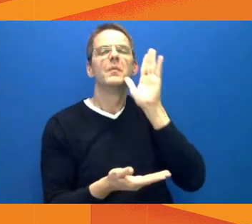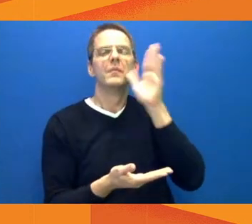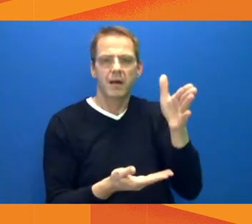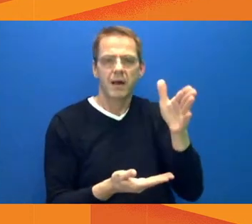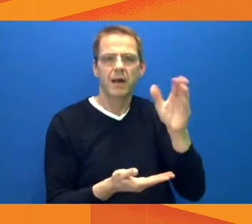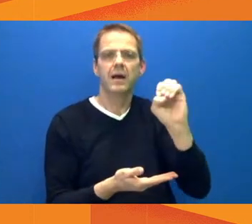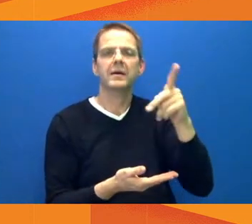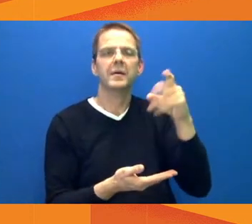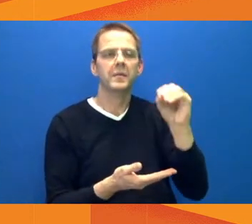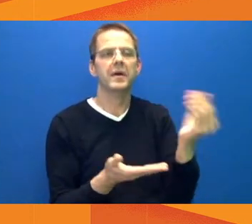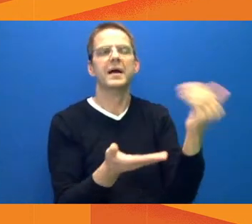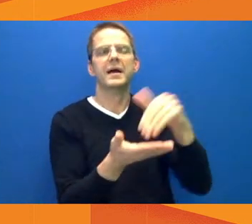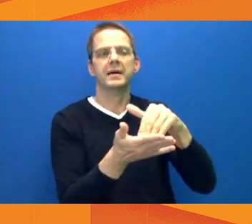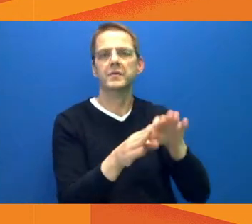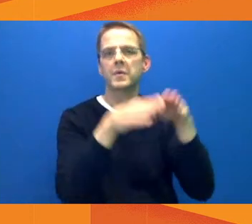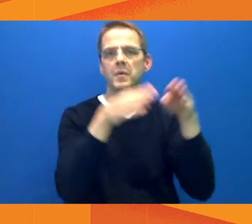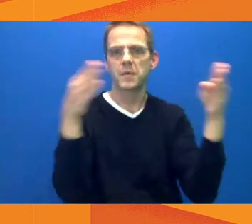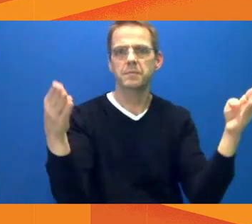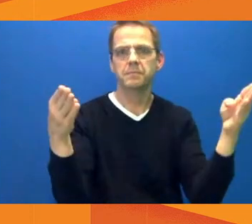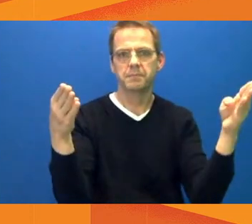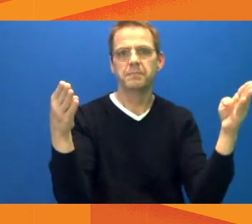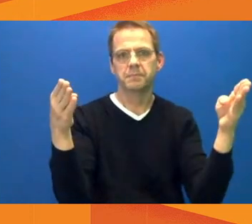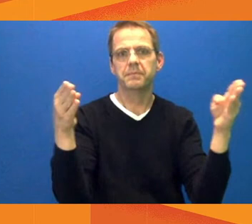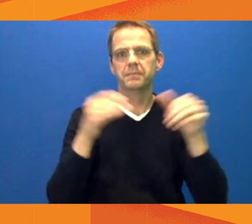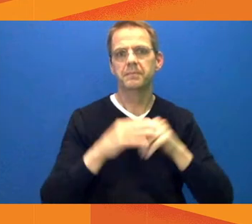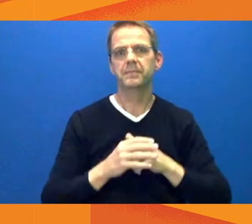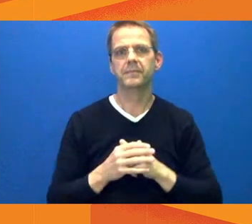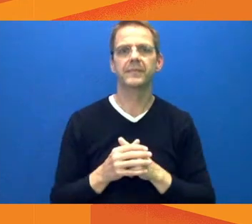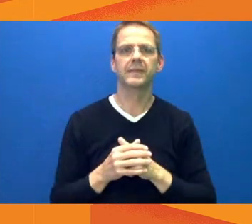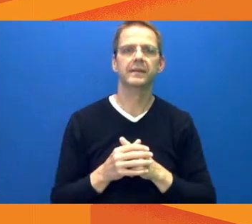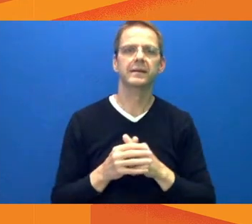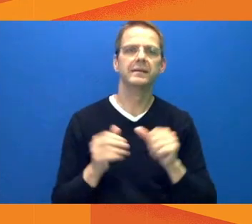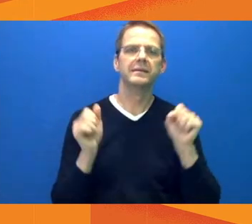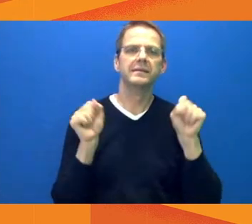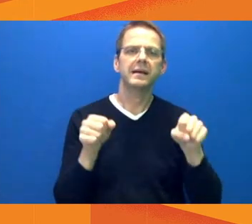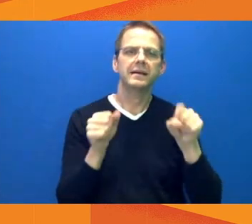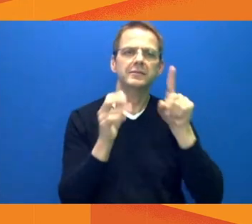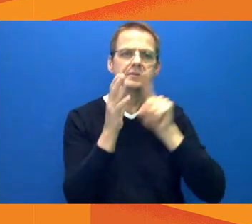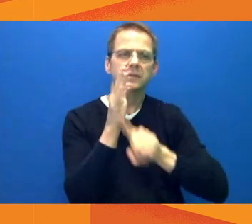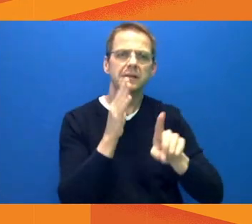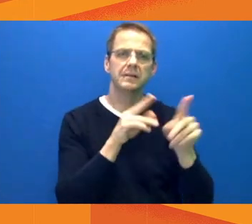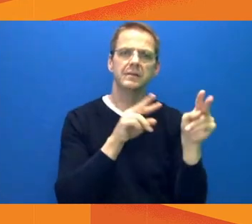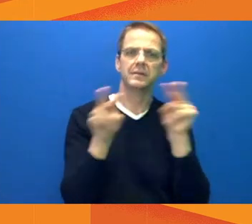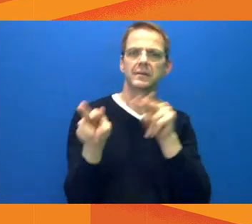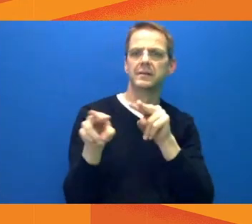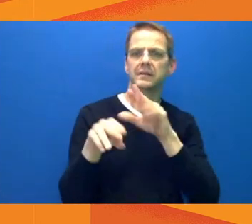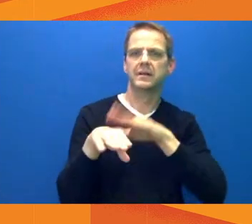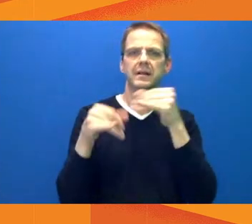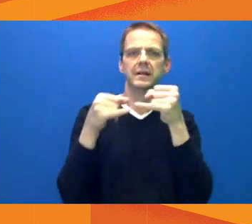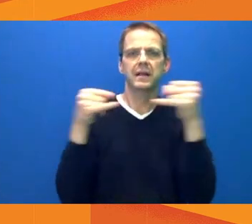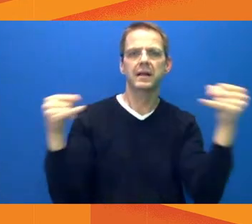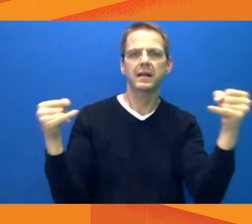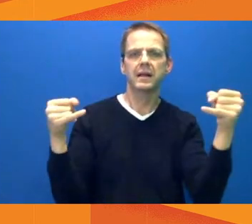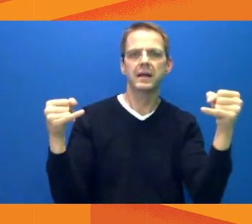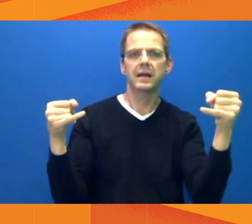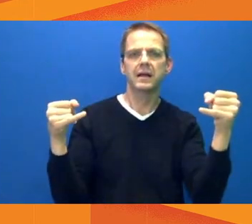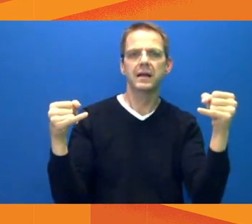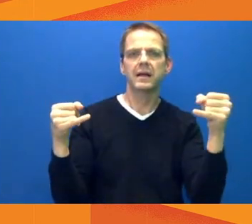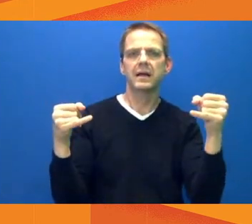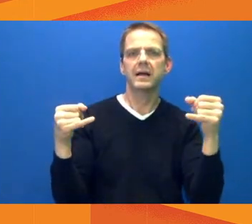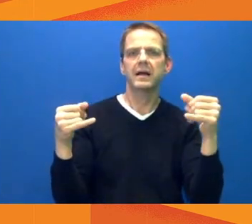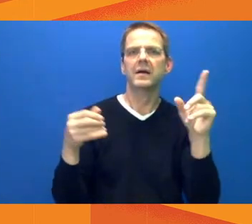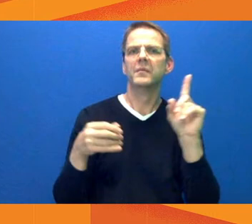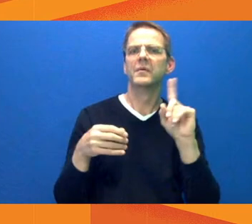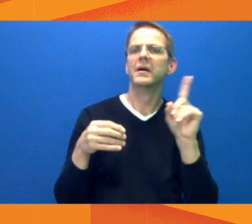anticipate within a couple of weeks and as supply increases, we will be ramping up the use of that facility. We have not yet